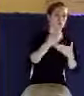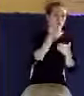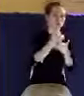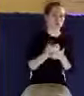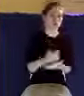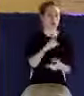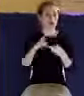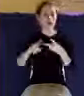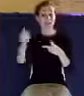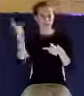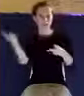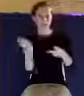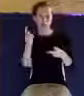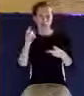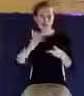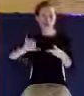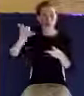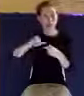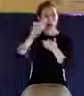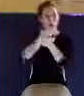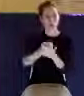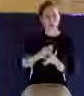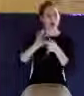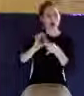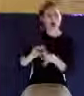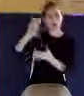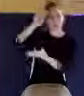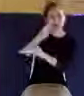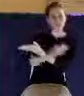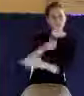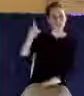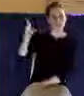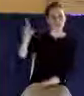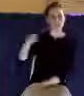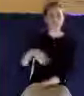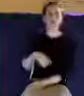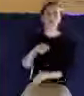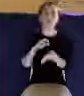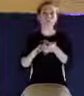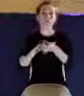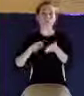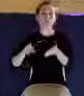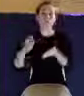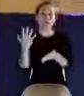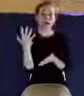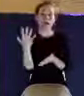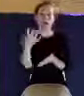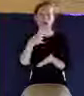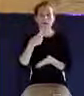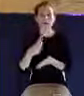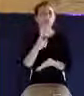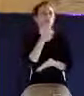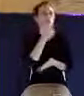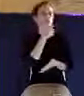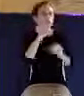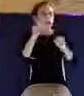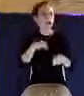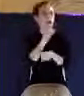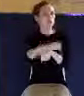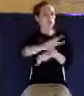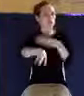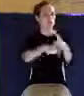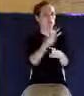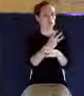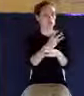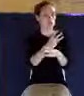evidence of the Son. Look at verse number 5. Who is he that overcometh the world? But he that believeth that Jesus is the Son